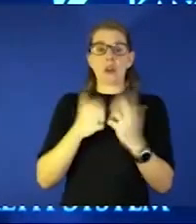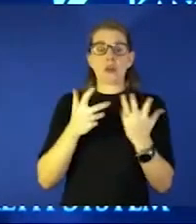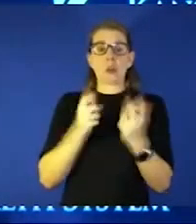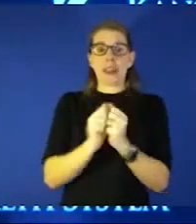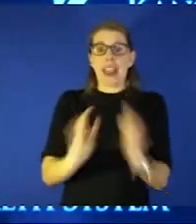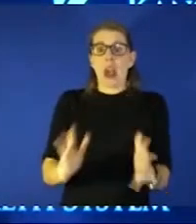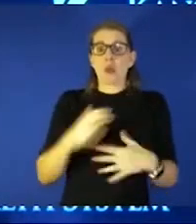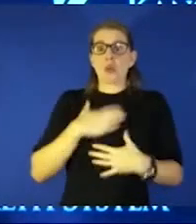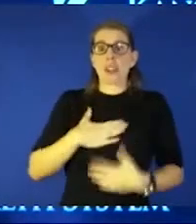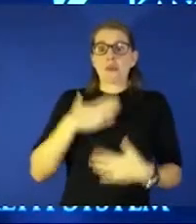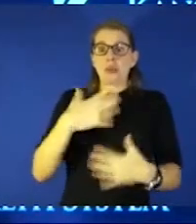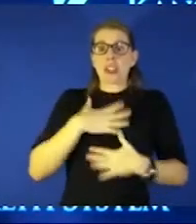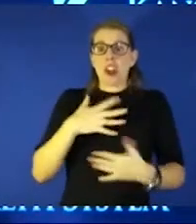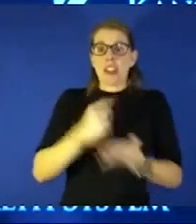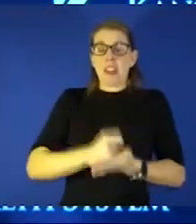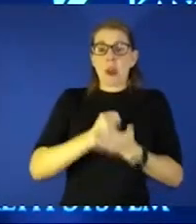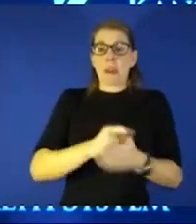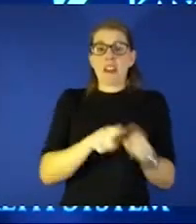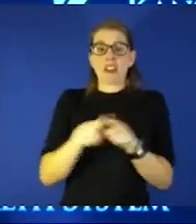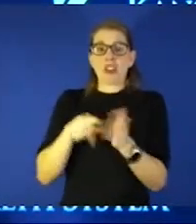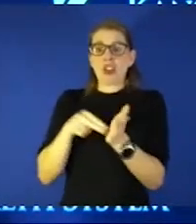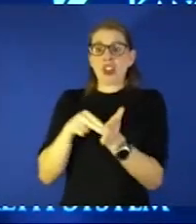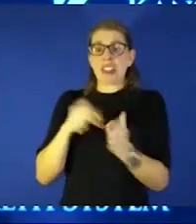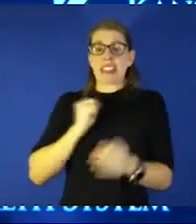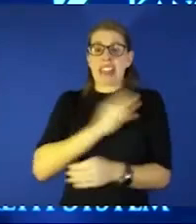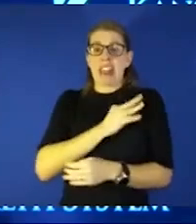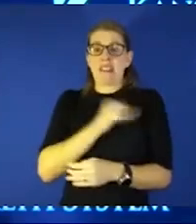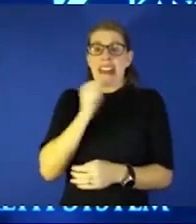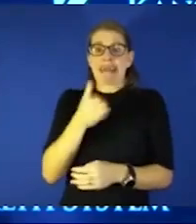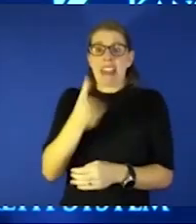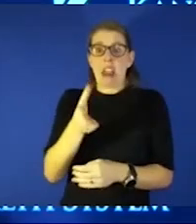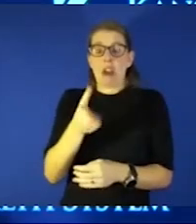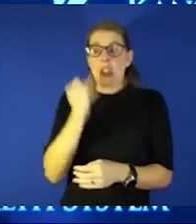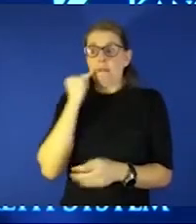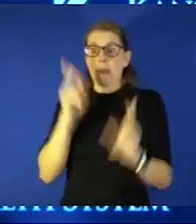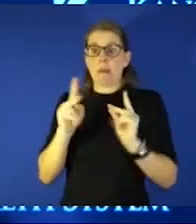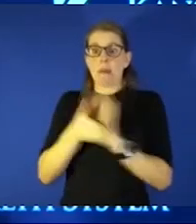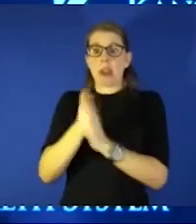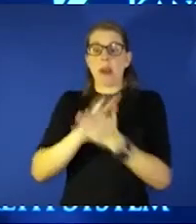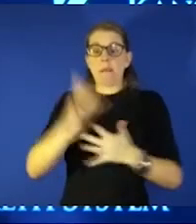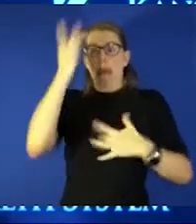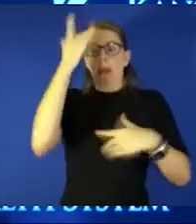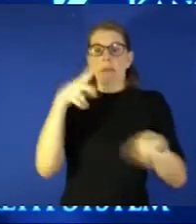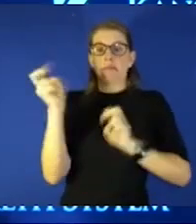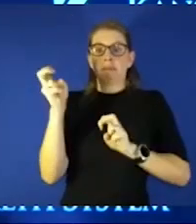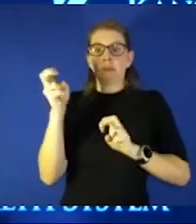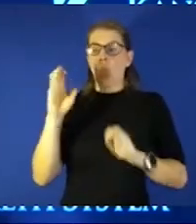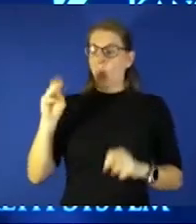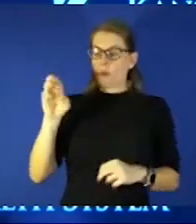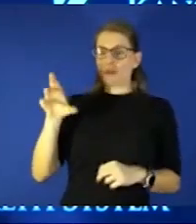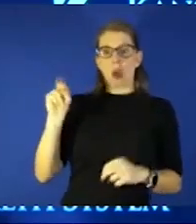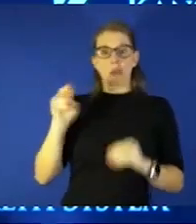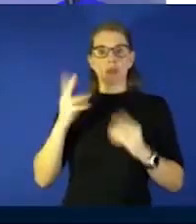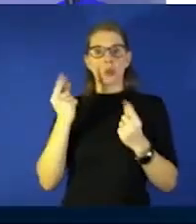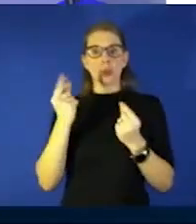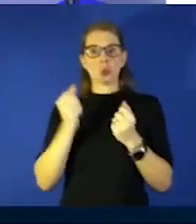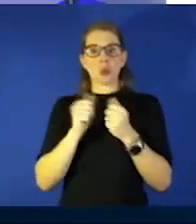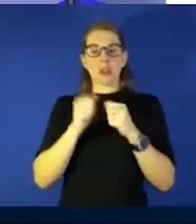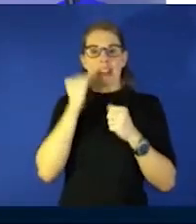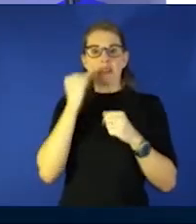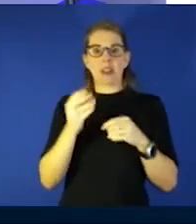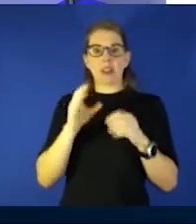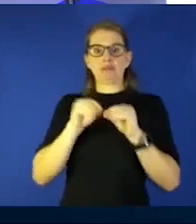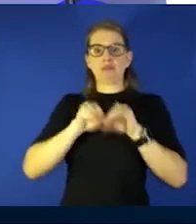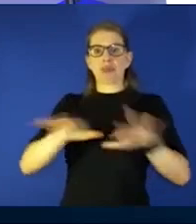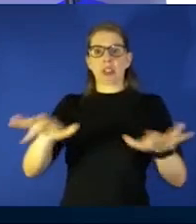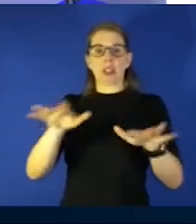to help us especially when folks turn really ill so what can we do to help as the Omicron variant spreads so quickly let's turn to our guest today joining us is Dr.